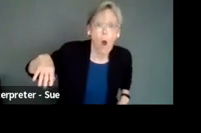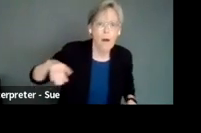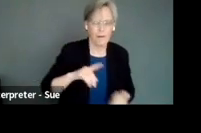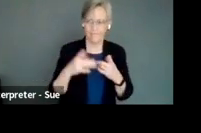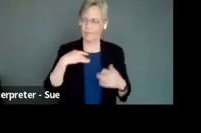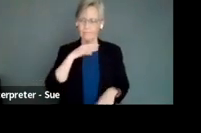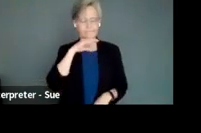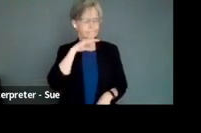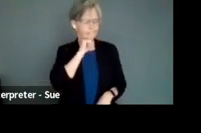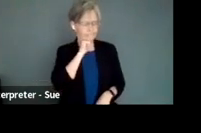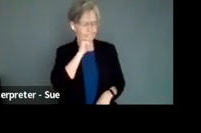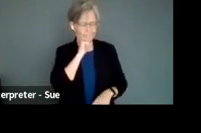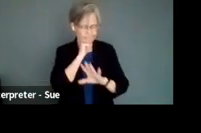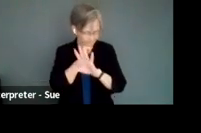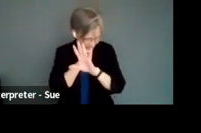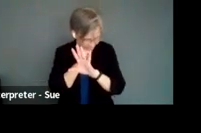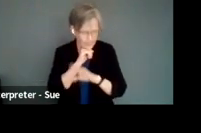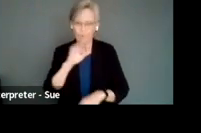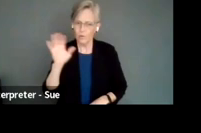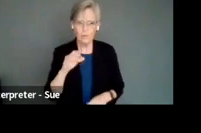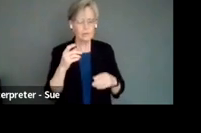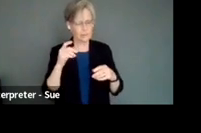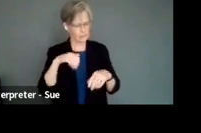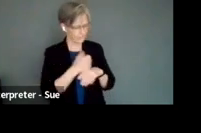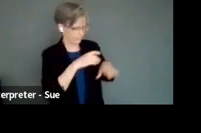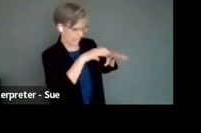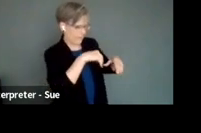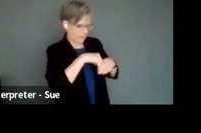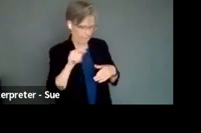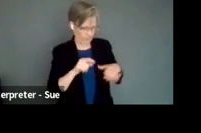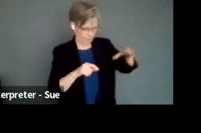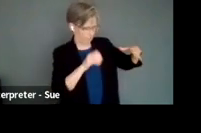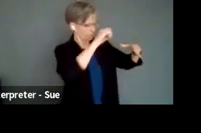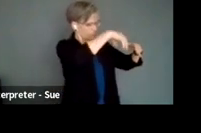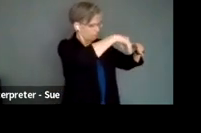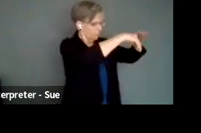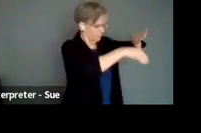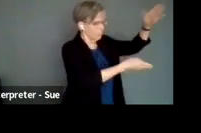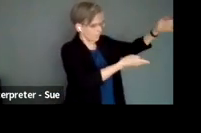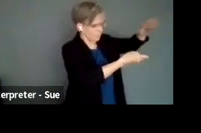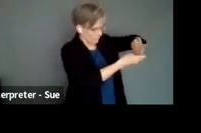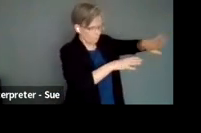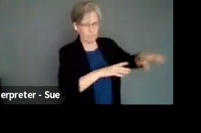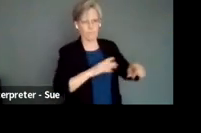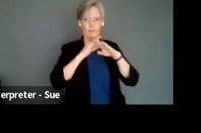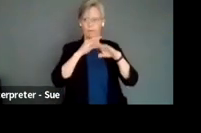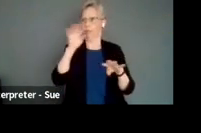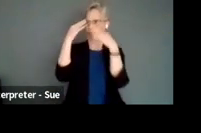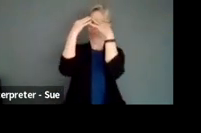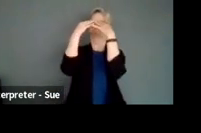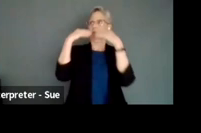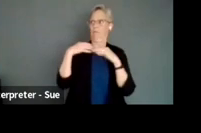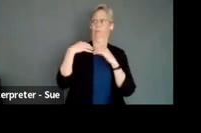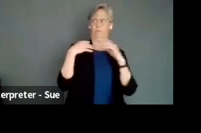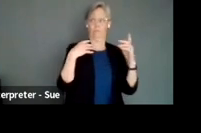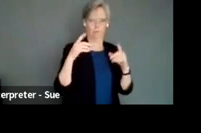humiliating. So if you, if you can create a safe disposal thing in the toilet that just prevents humiliation for people